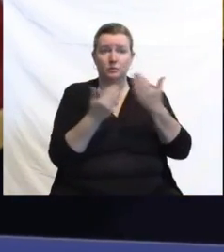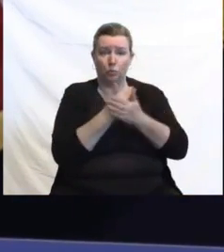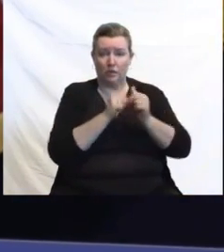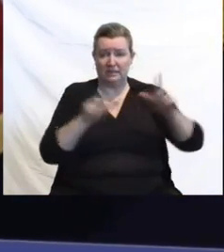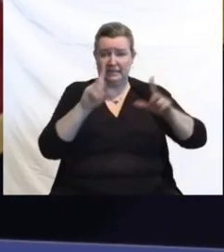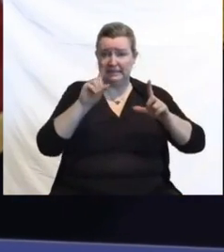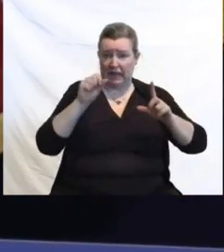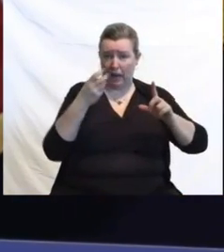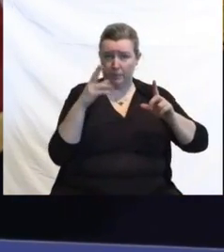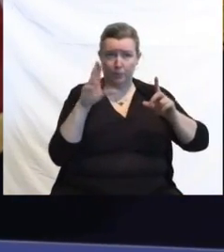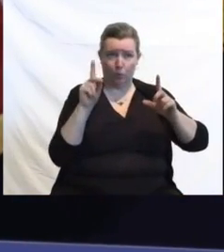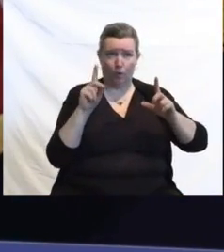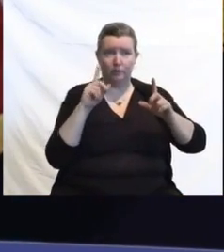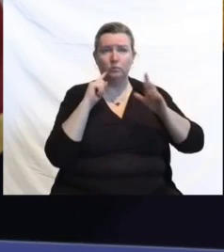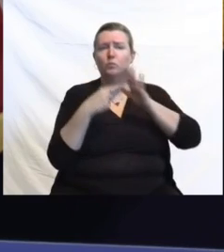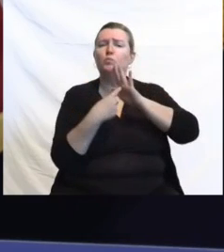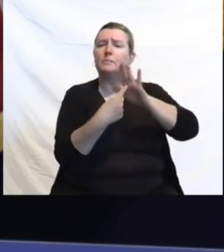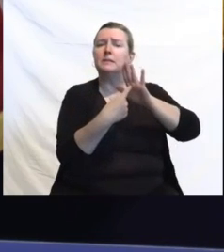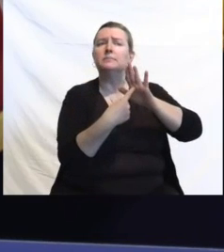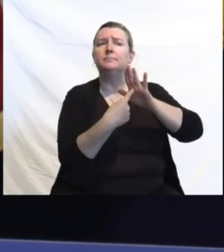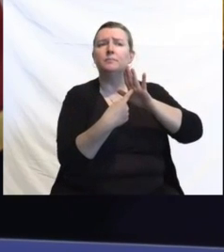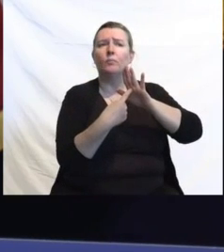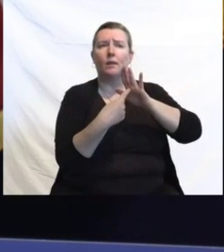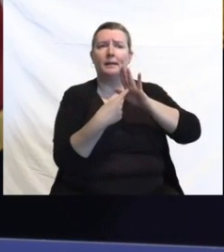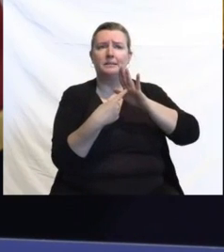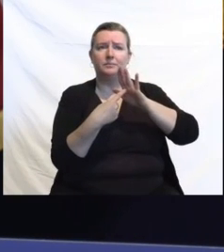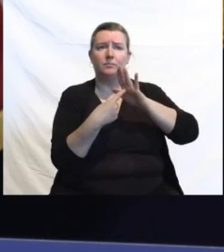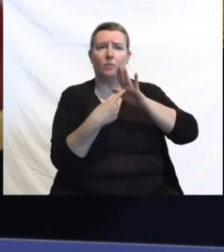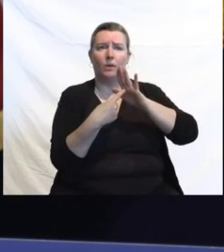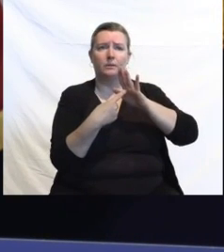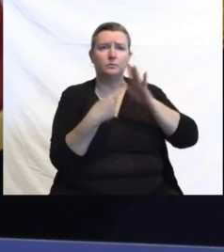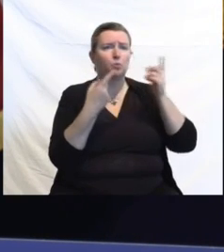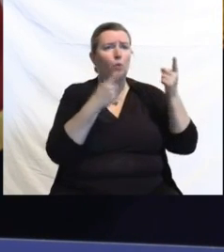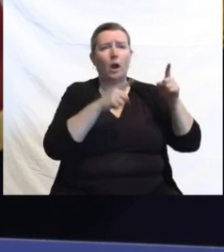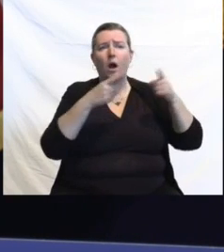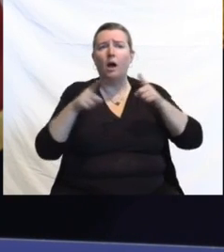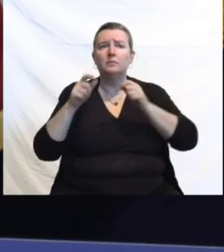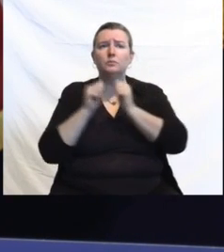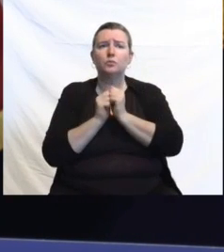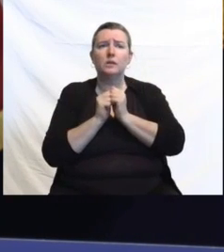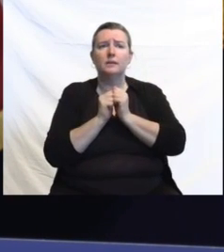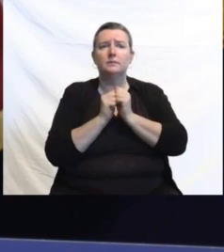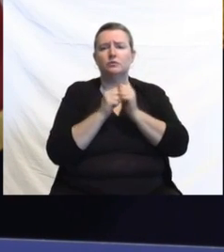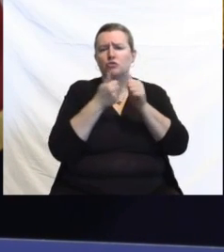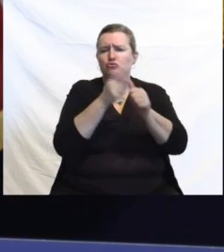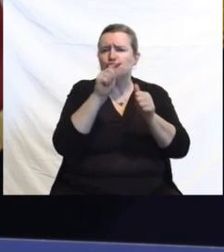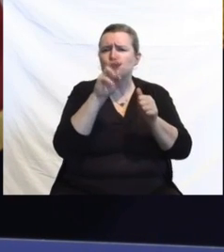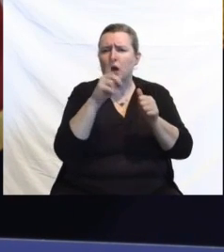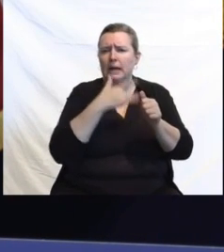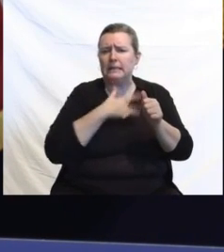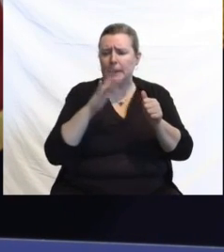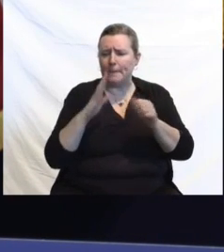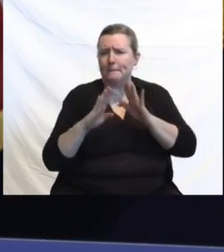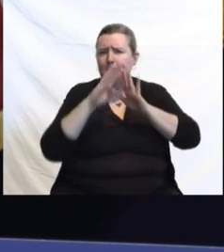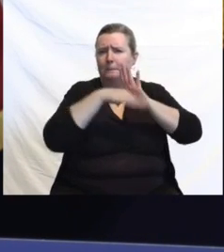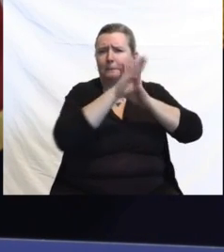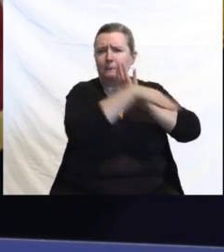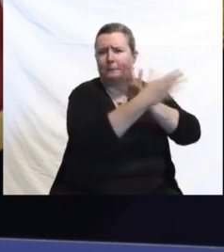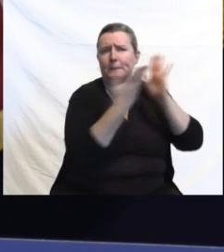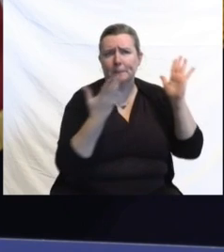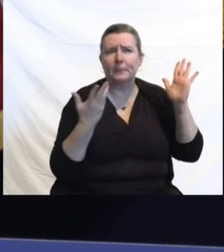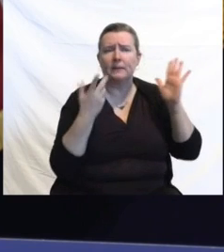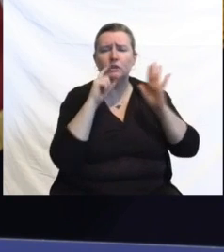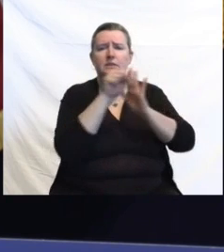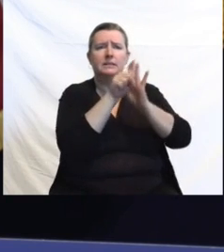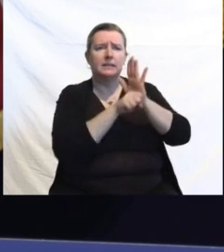of a representation of, you what's going on in terms of trends throughout the state. You know, while we do not have every